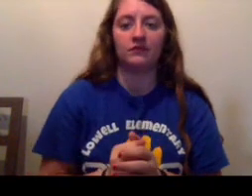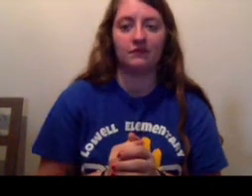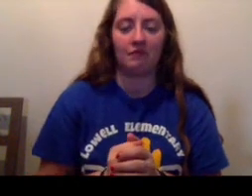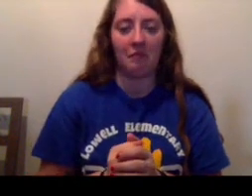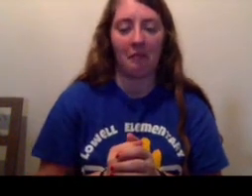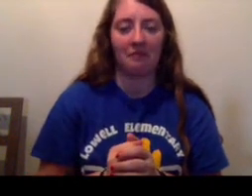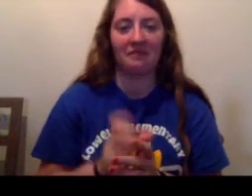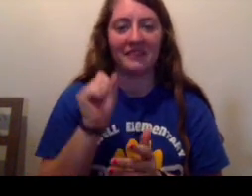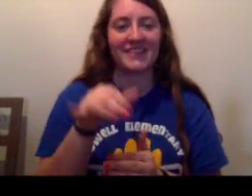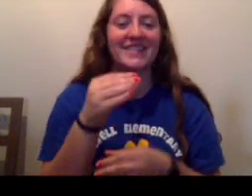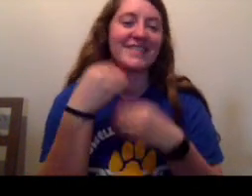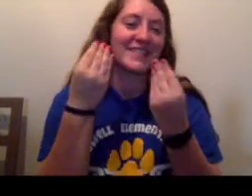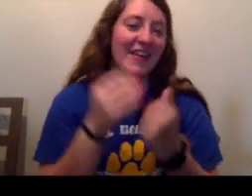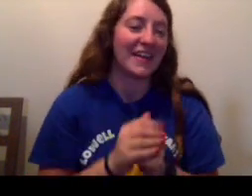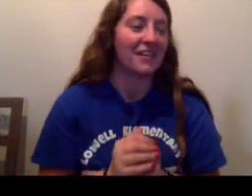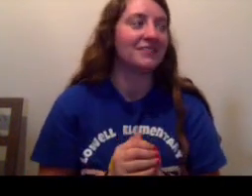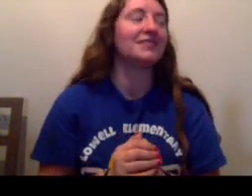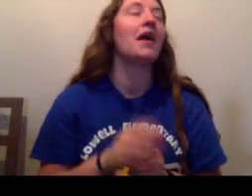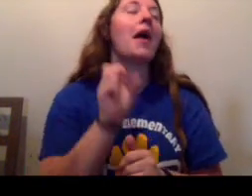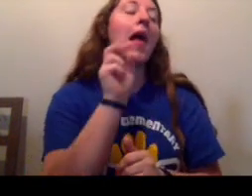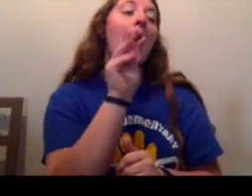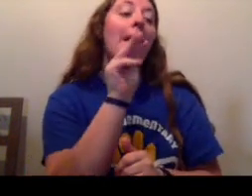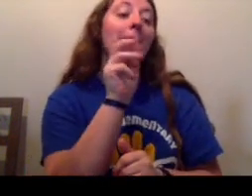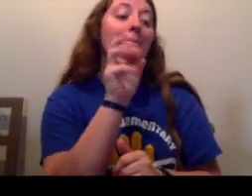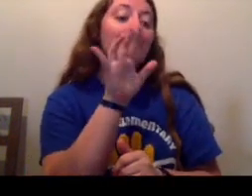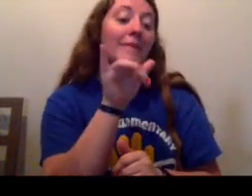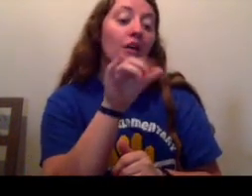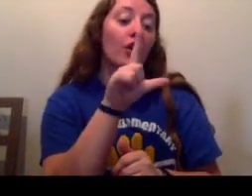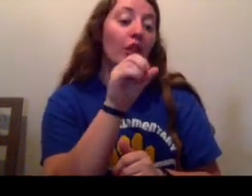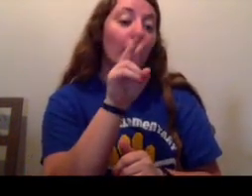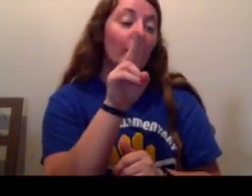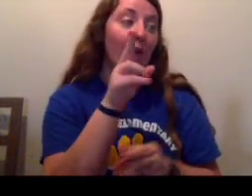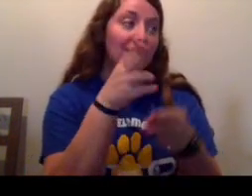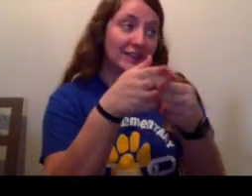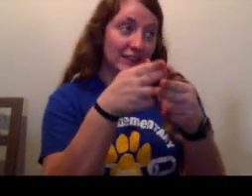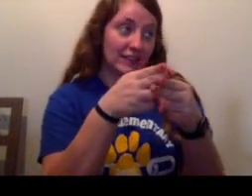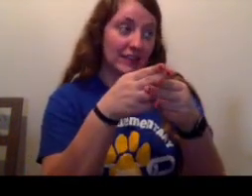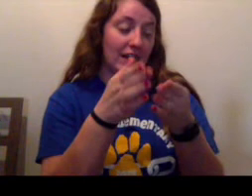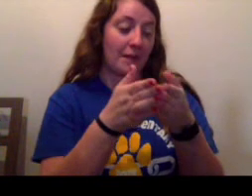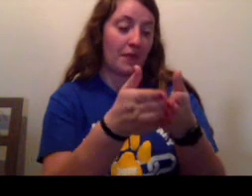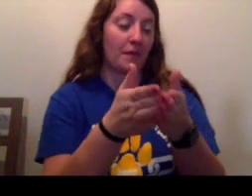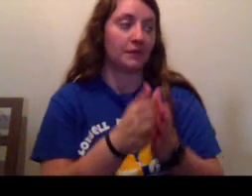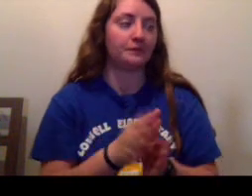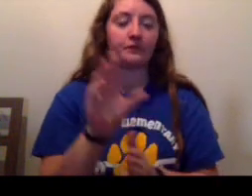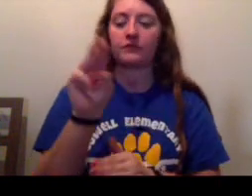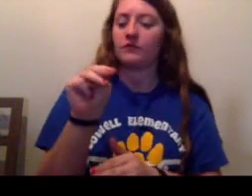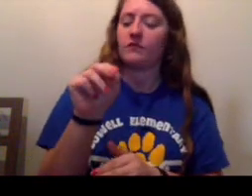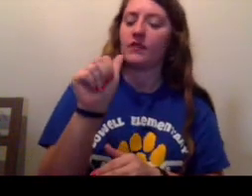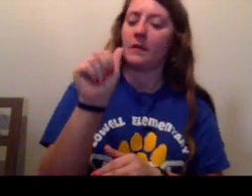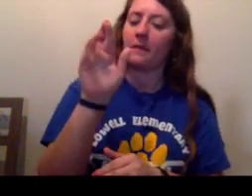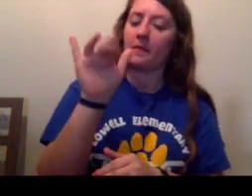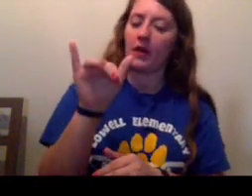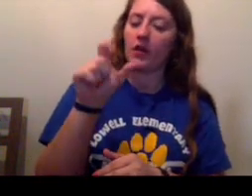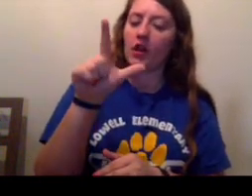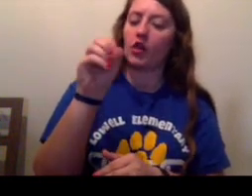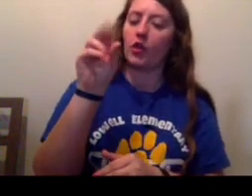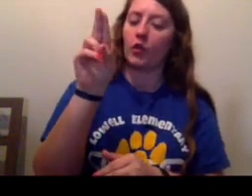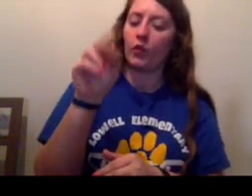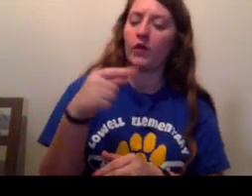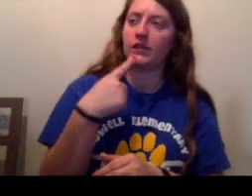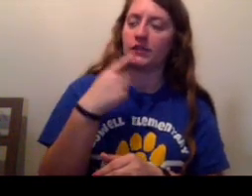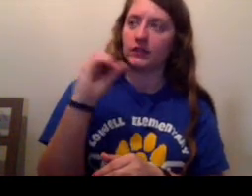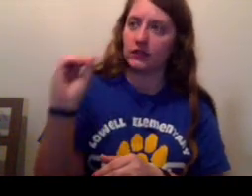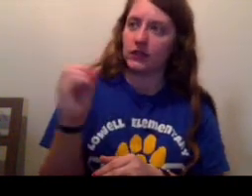Stanley smiled. Mary Lu. It's the name of the boat. Mary Lu, Zero repeated,